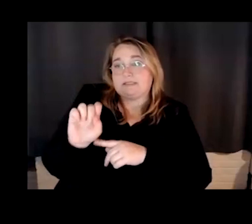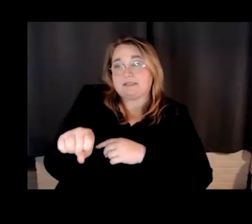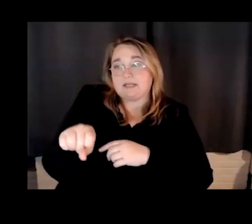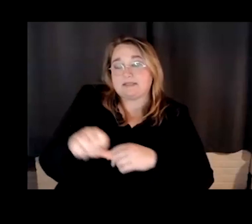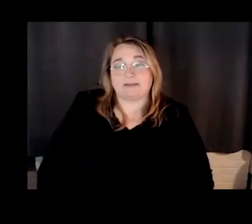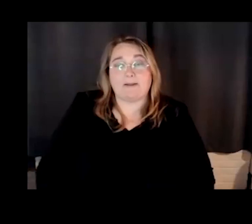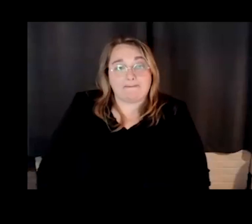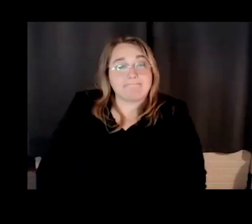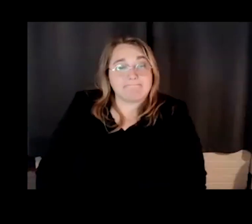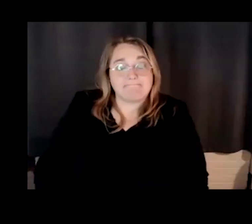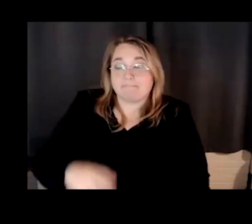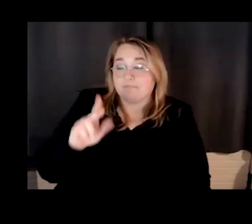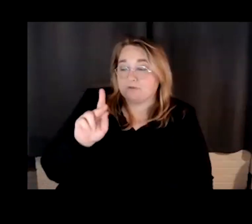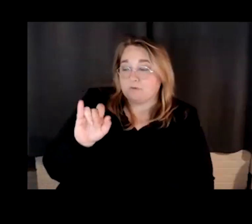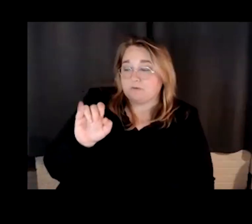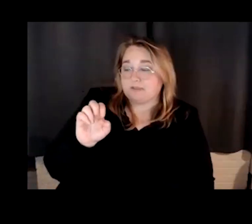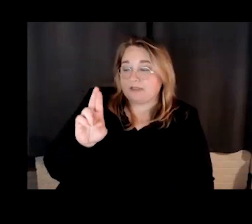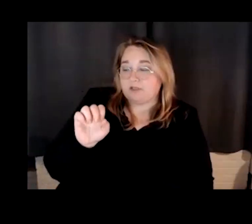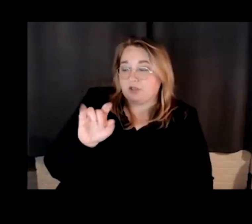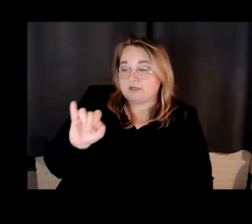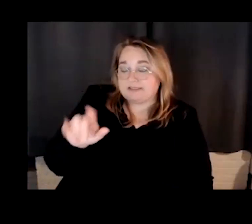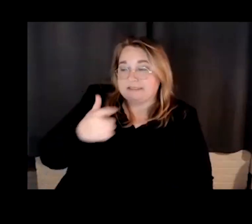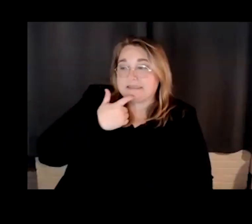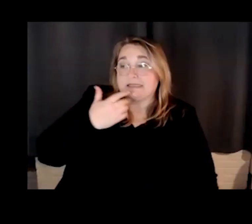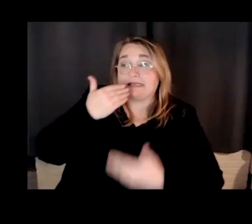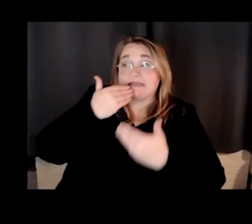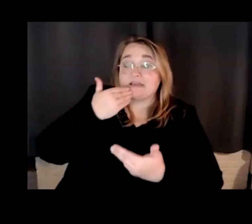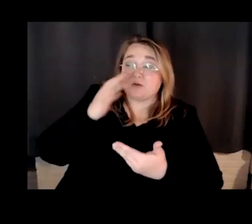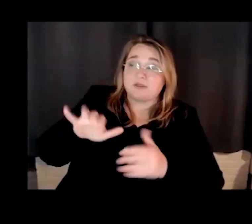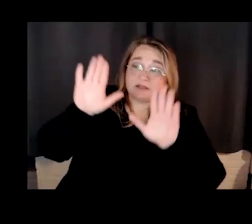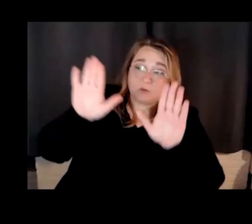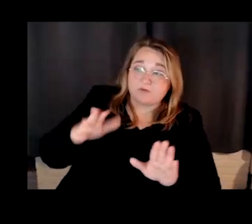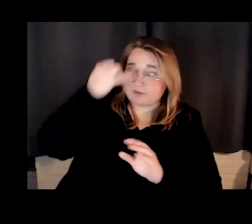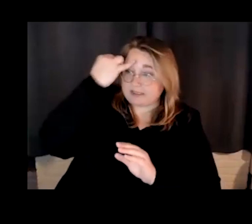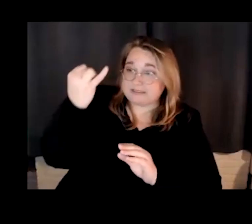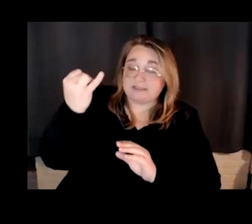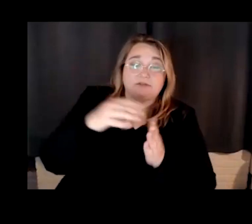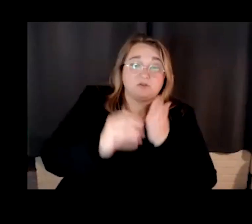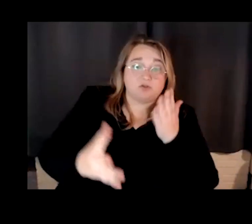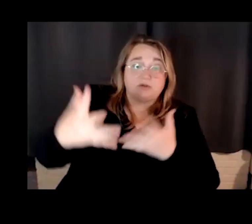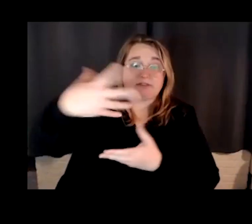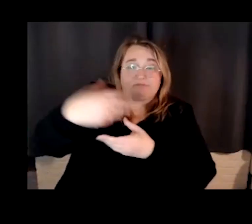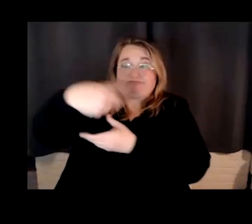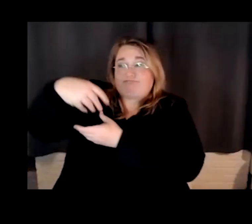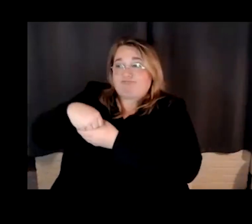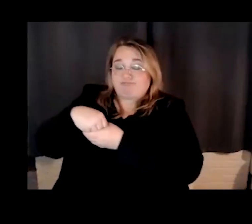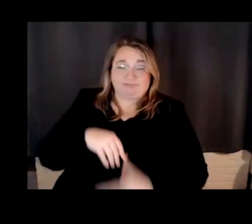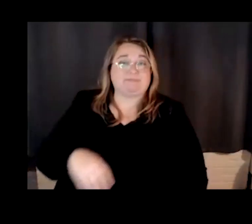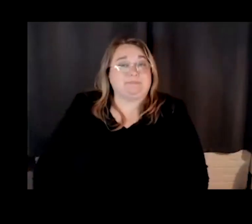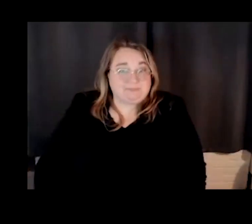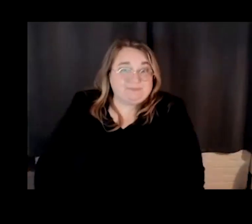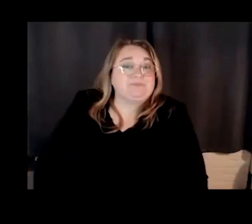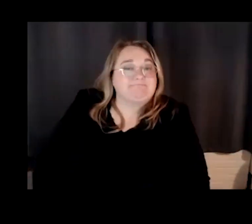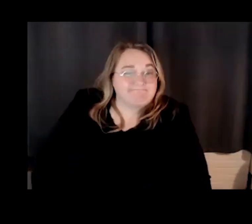Oh, yeah. Kirstie says, thank you. That is a wonderful idea to bring in the students. Yeah, I think it's, um,